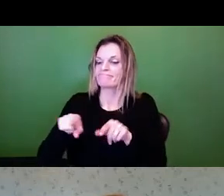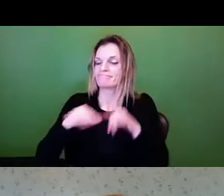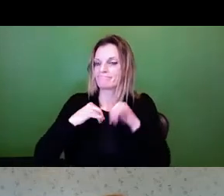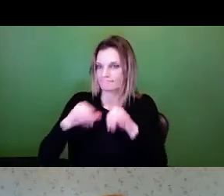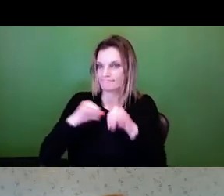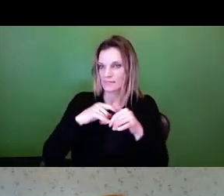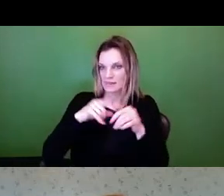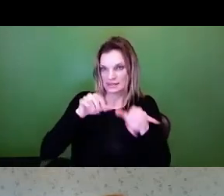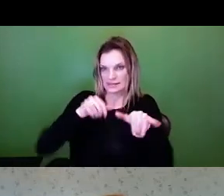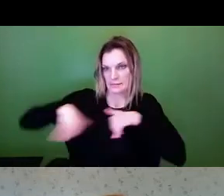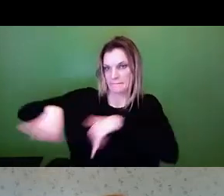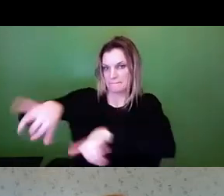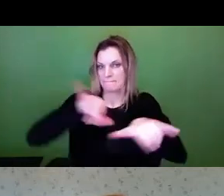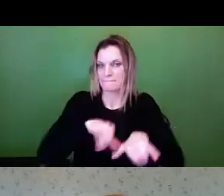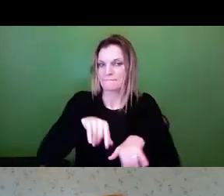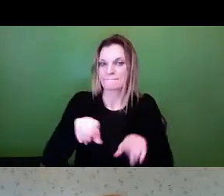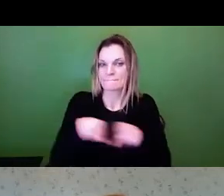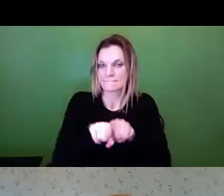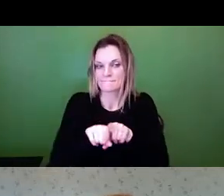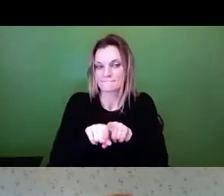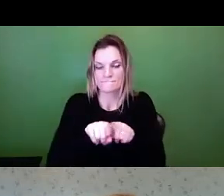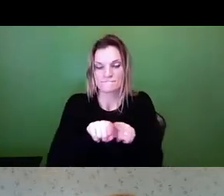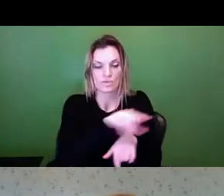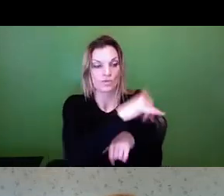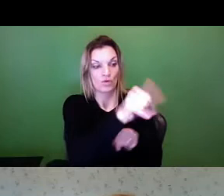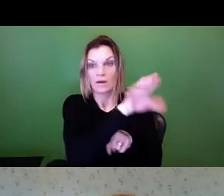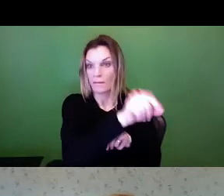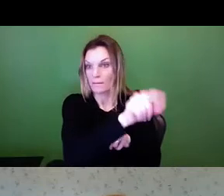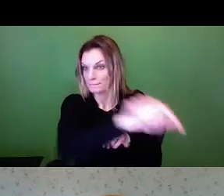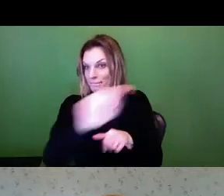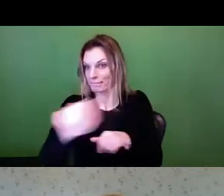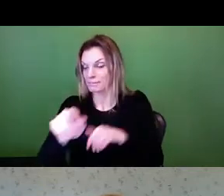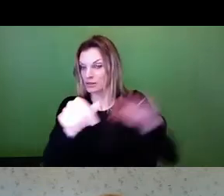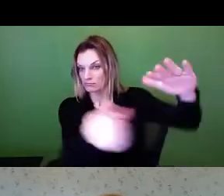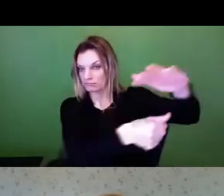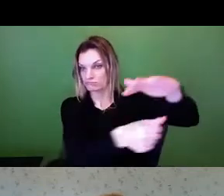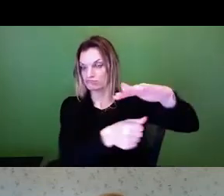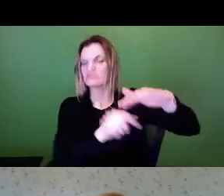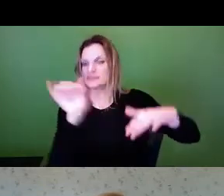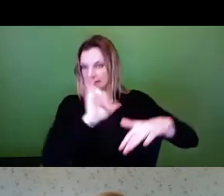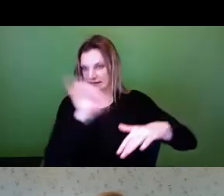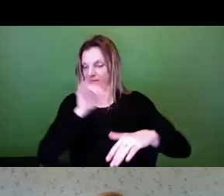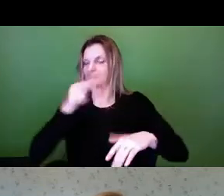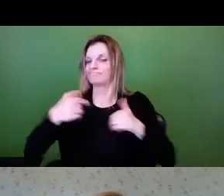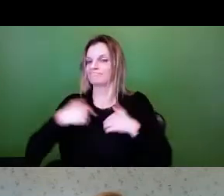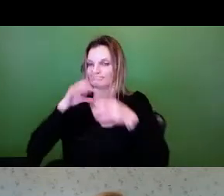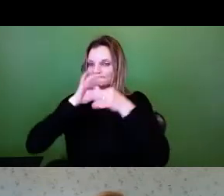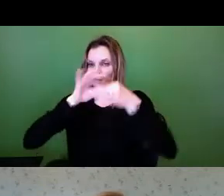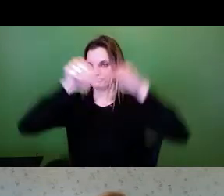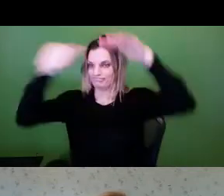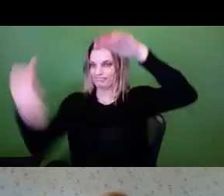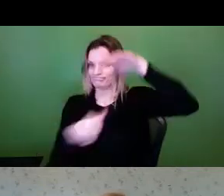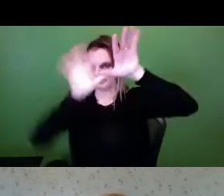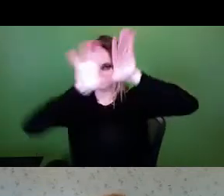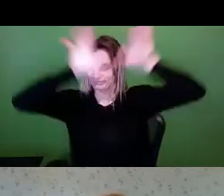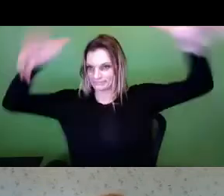treat our employees the same as we expect all other employees to protect their employees. And